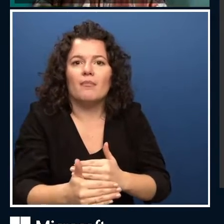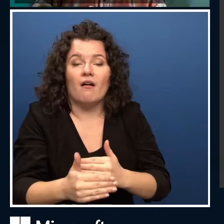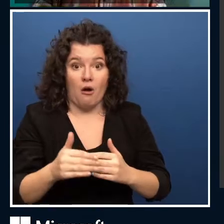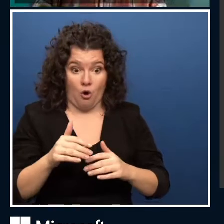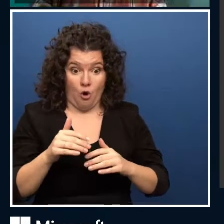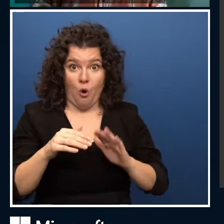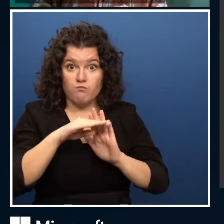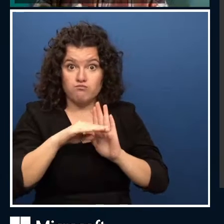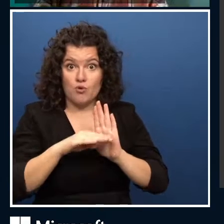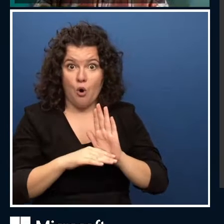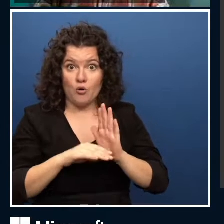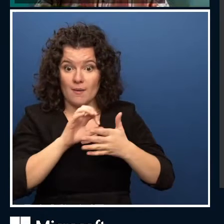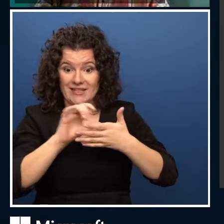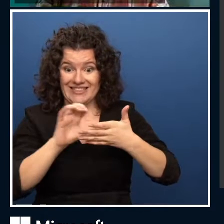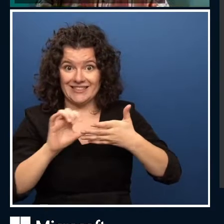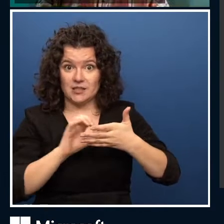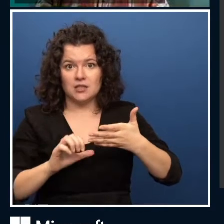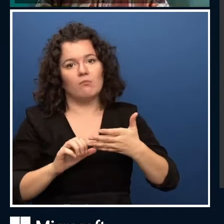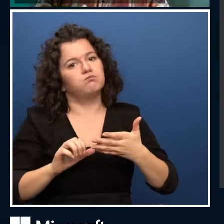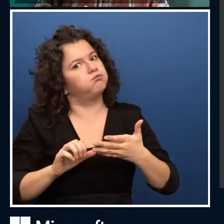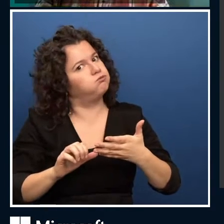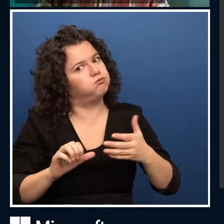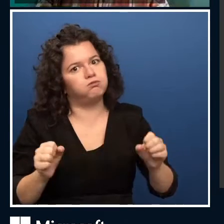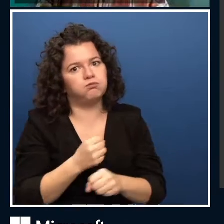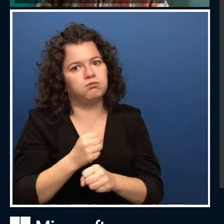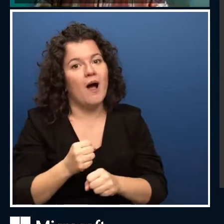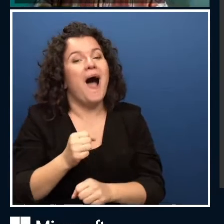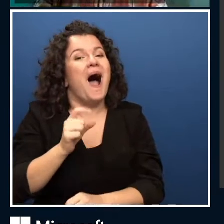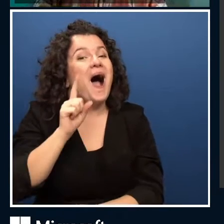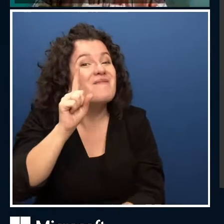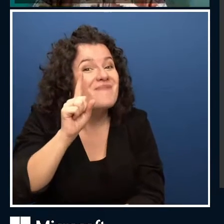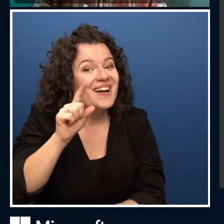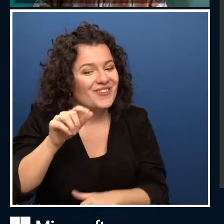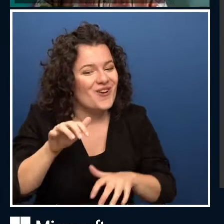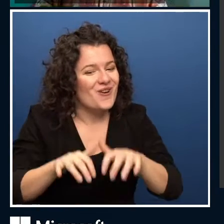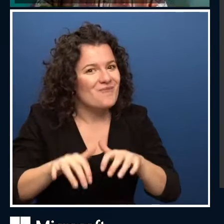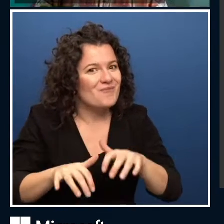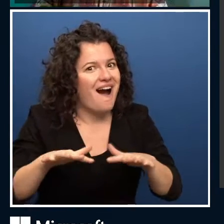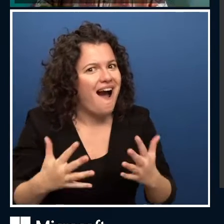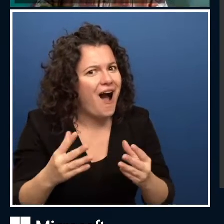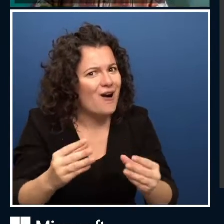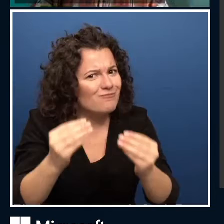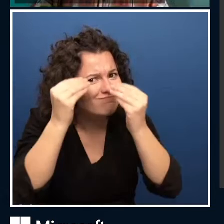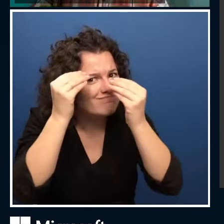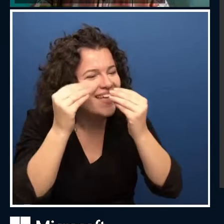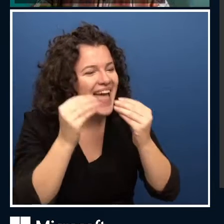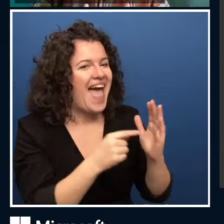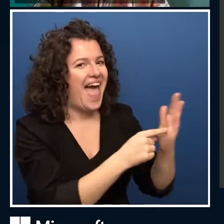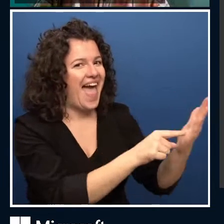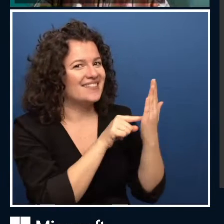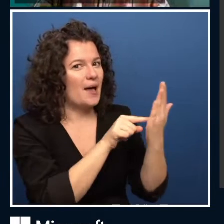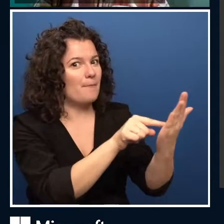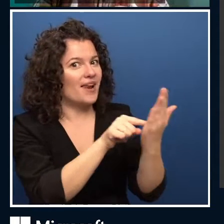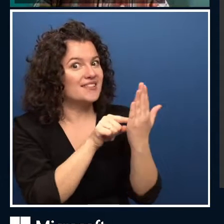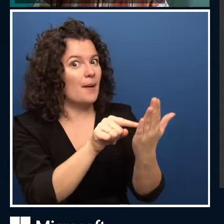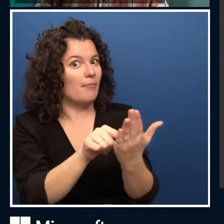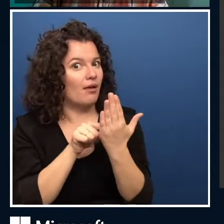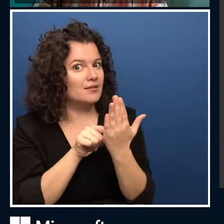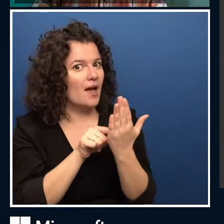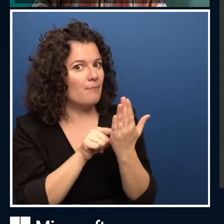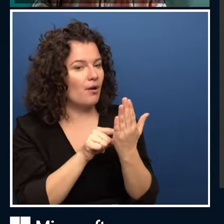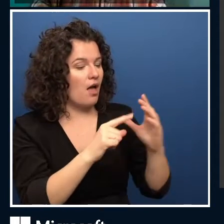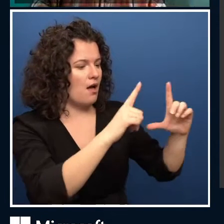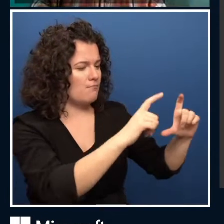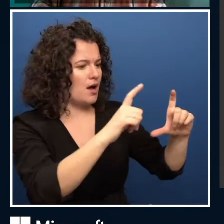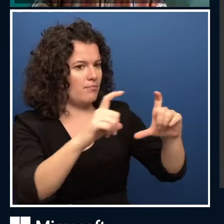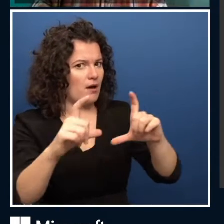computers learn this by looking at examples. This is something which is called machine learning. And that is something we will be talking